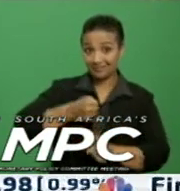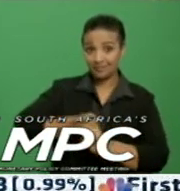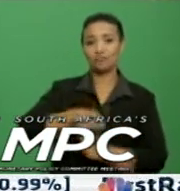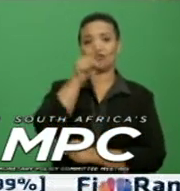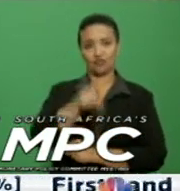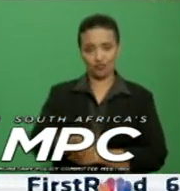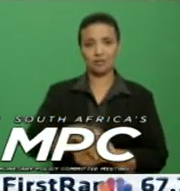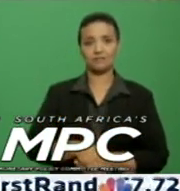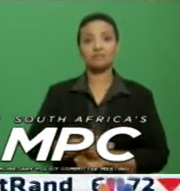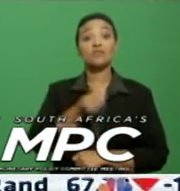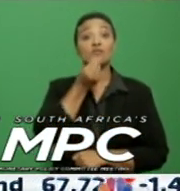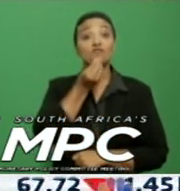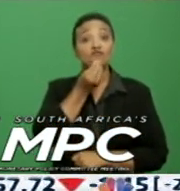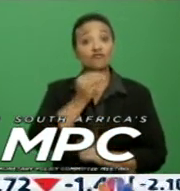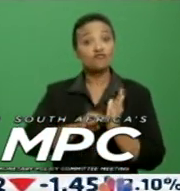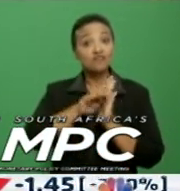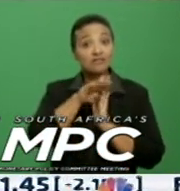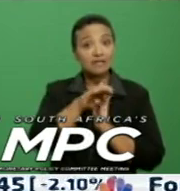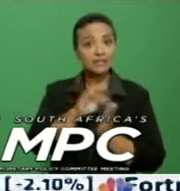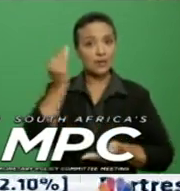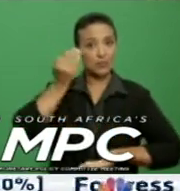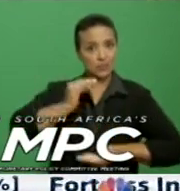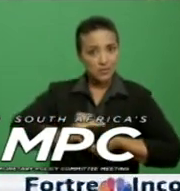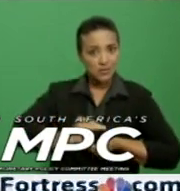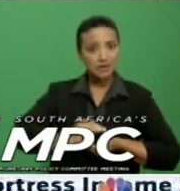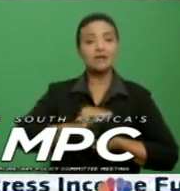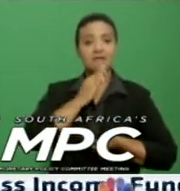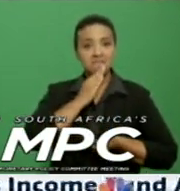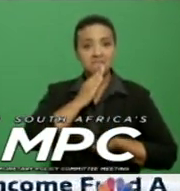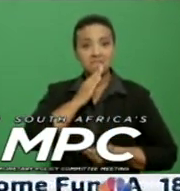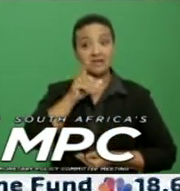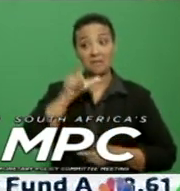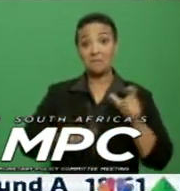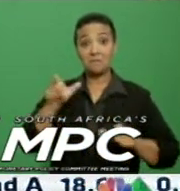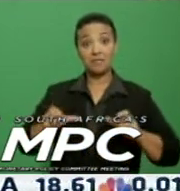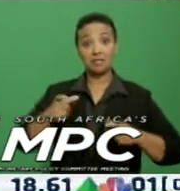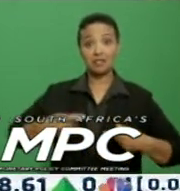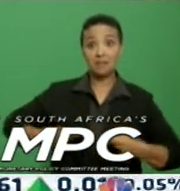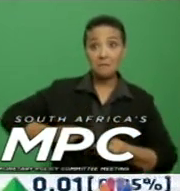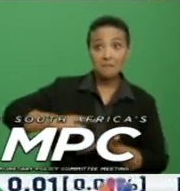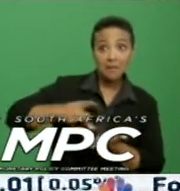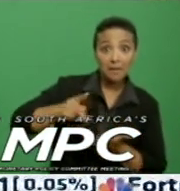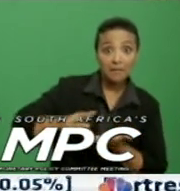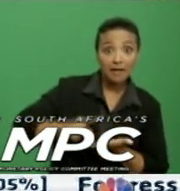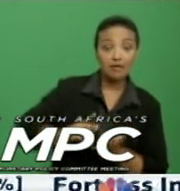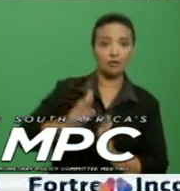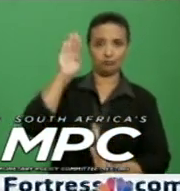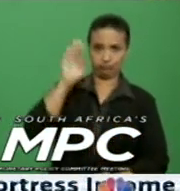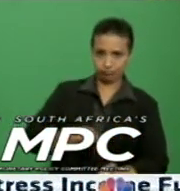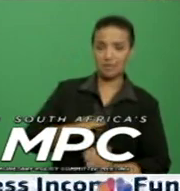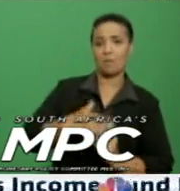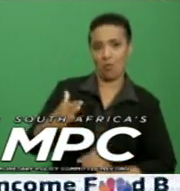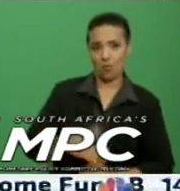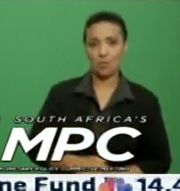Lower food price inflation also contributed to lower consumer price inflation. The